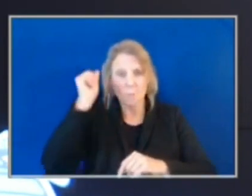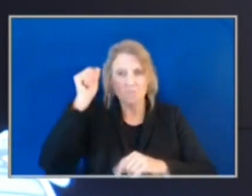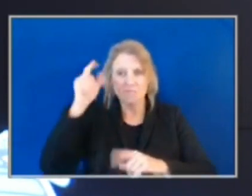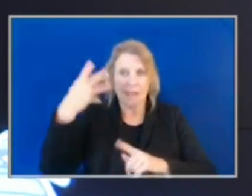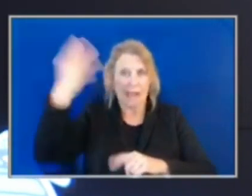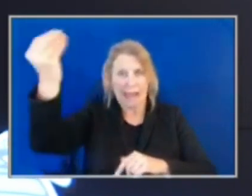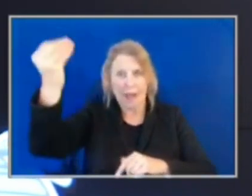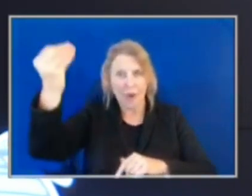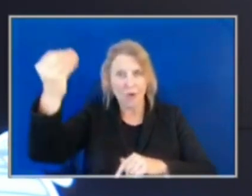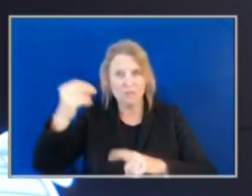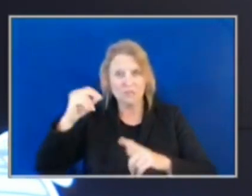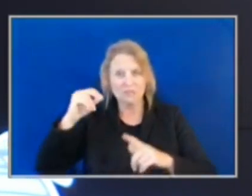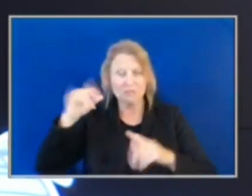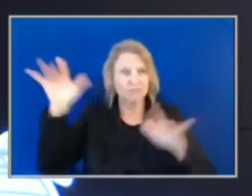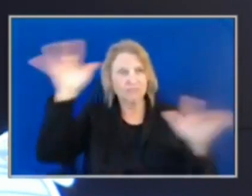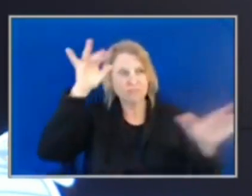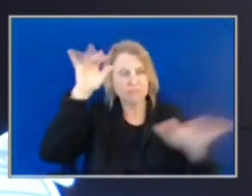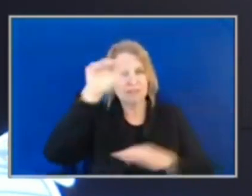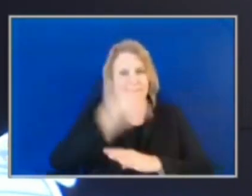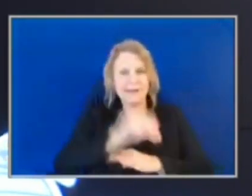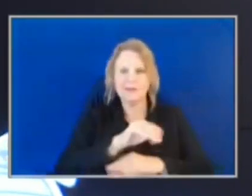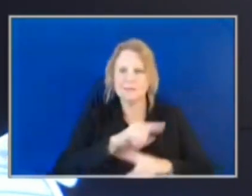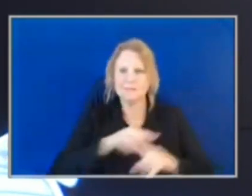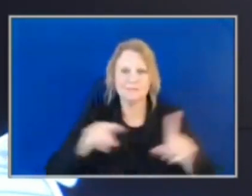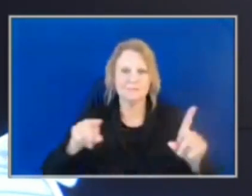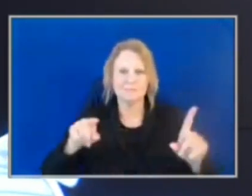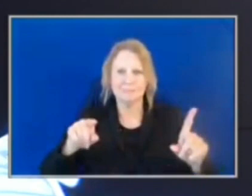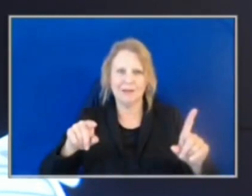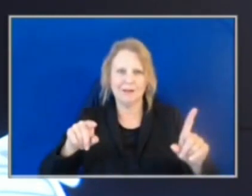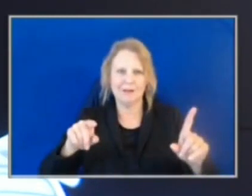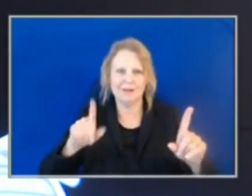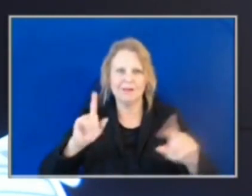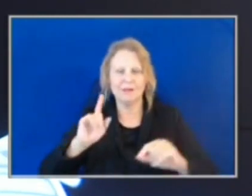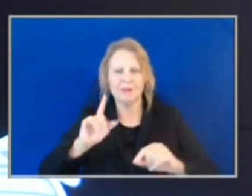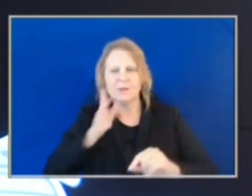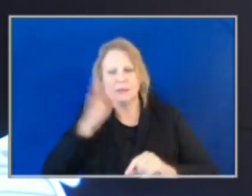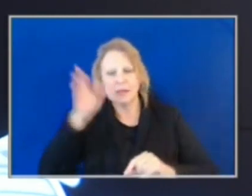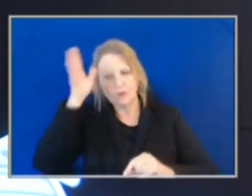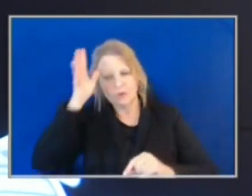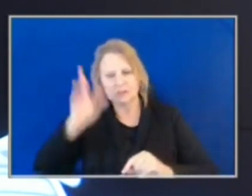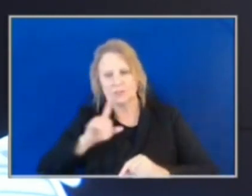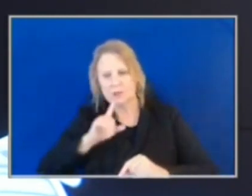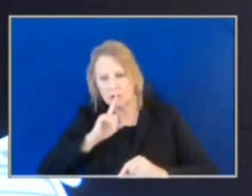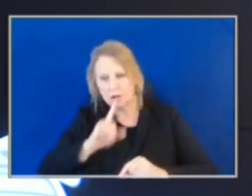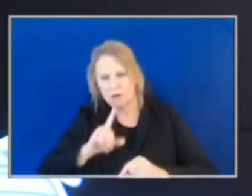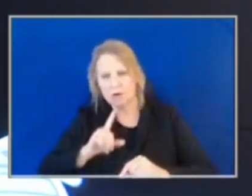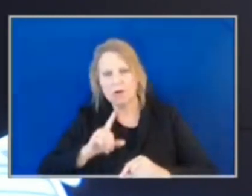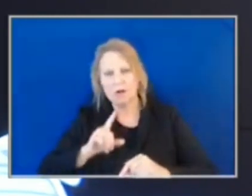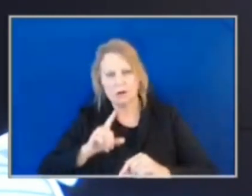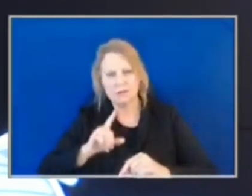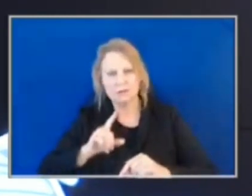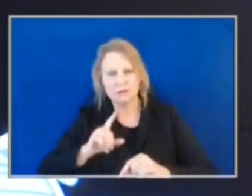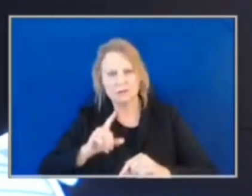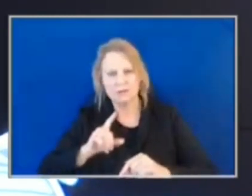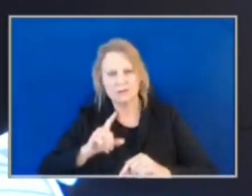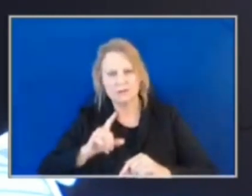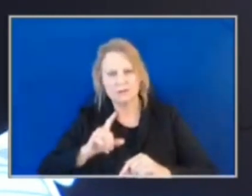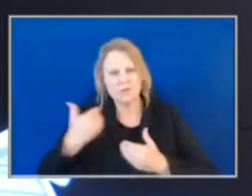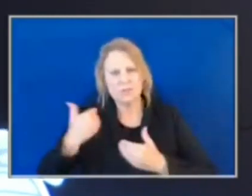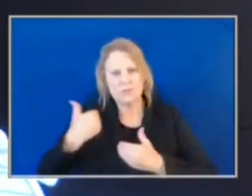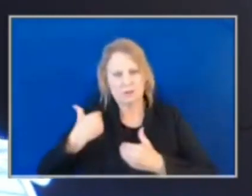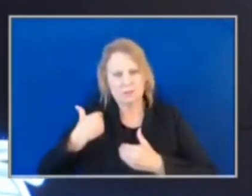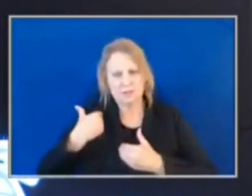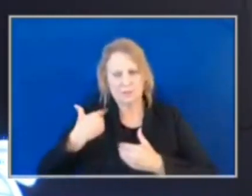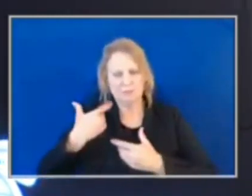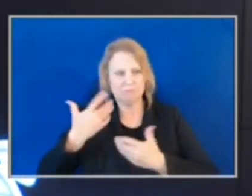responsible as a parent to keep up with your child. You should at least be able to control what's in the room. We know that it's tough being a